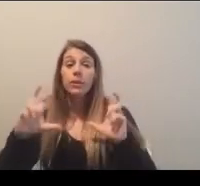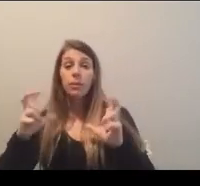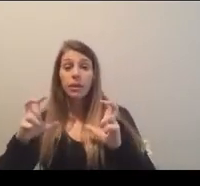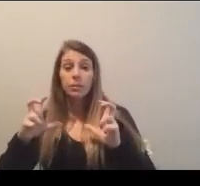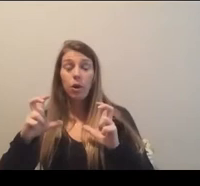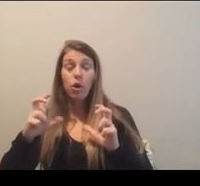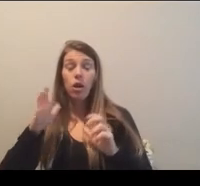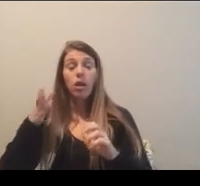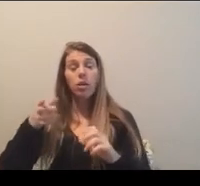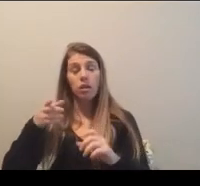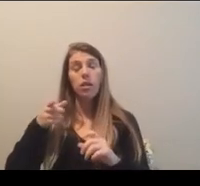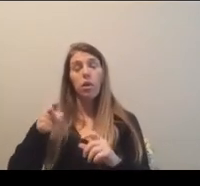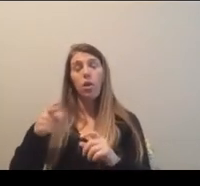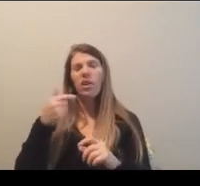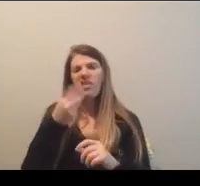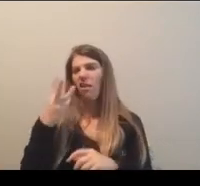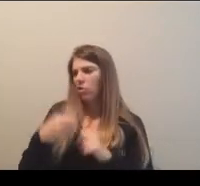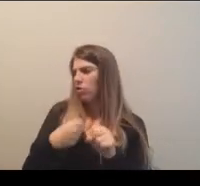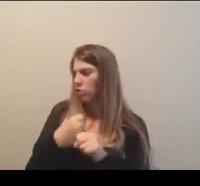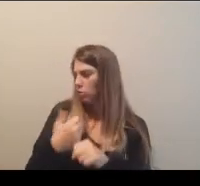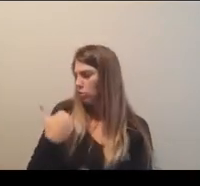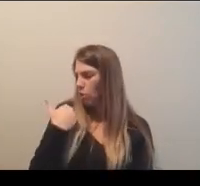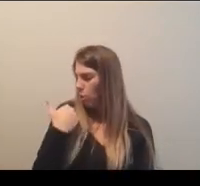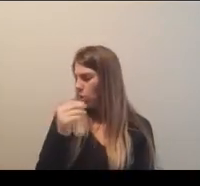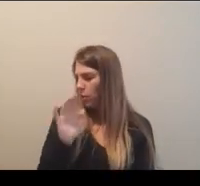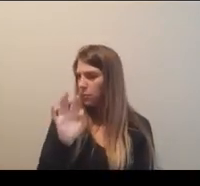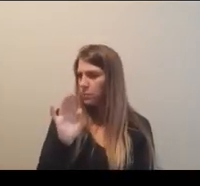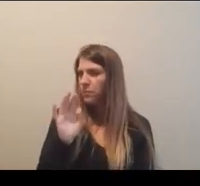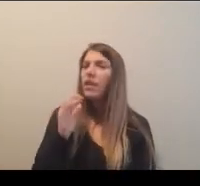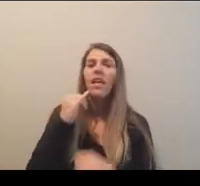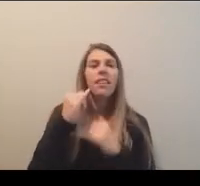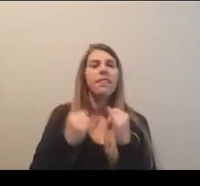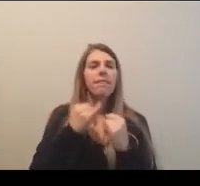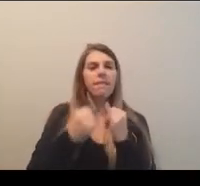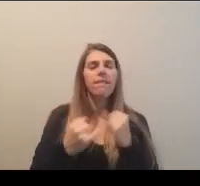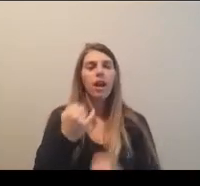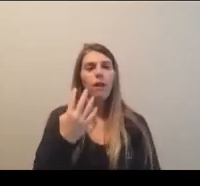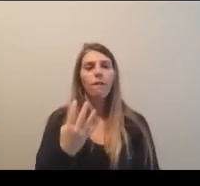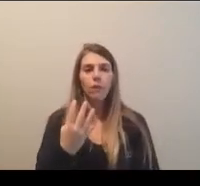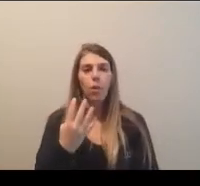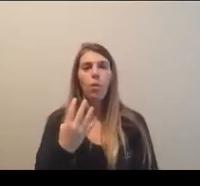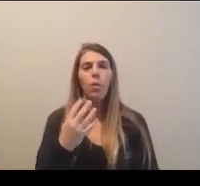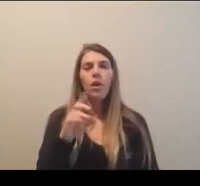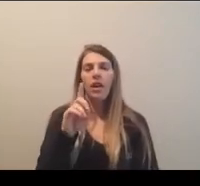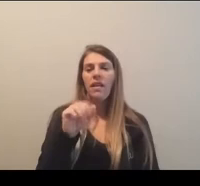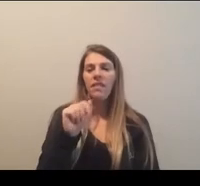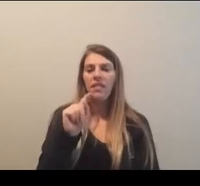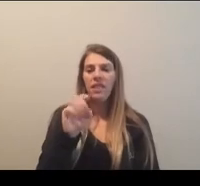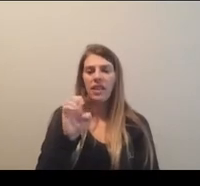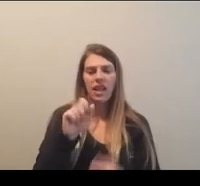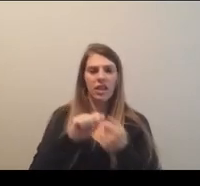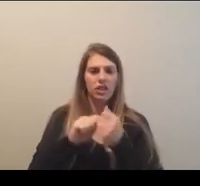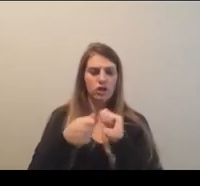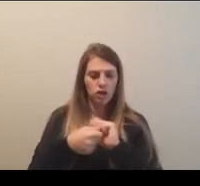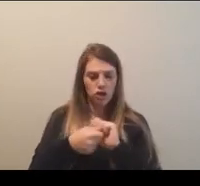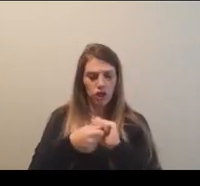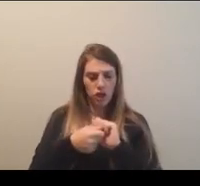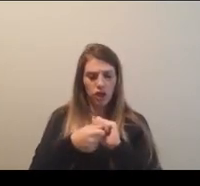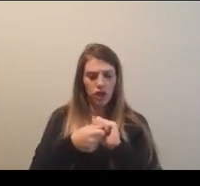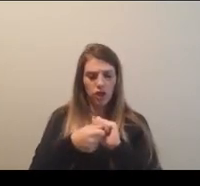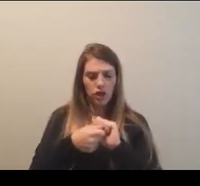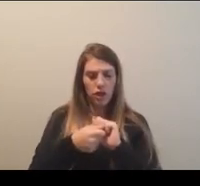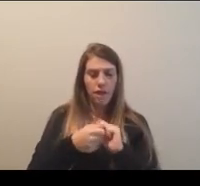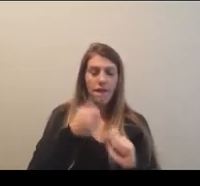side. When we, several years ago, um, the final four, the dates changed, um, going to a